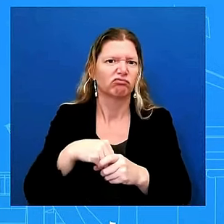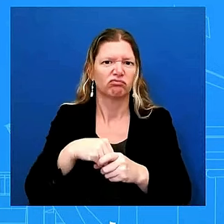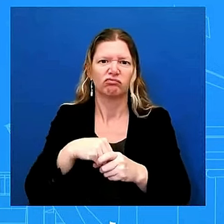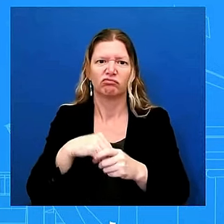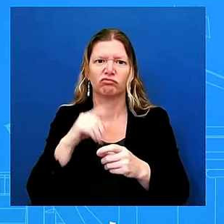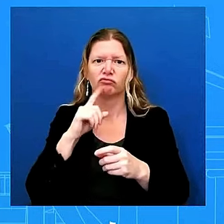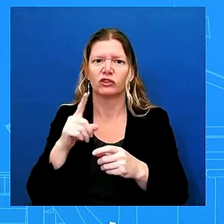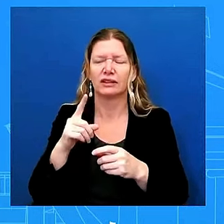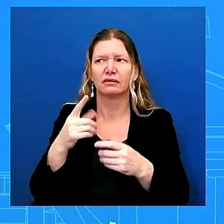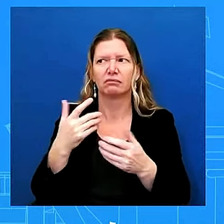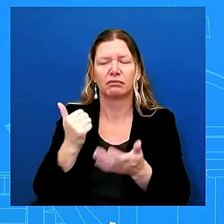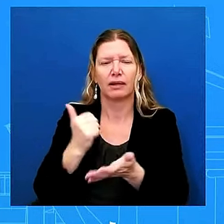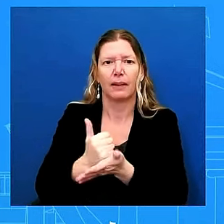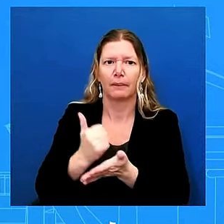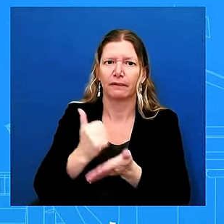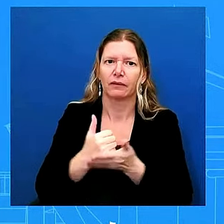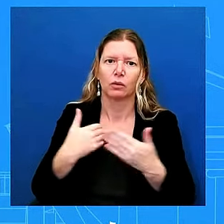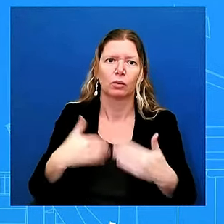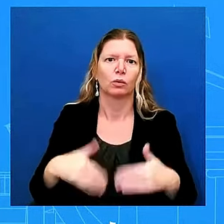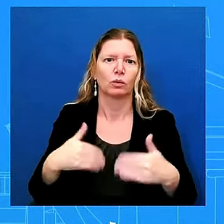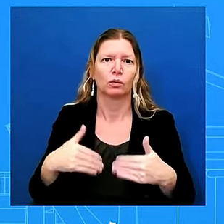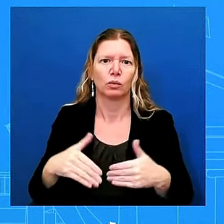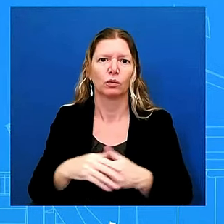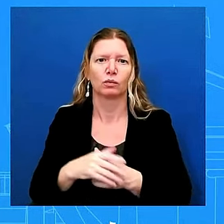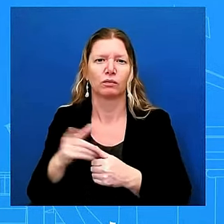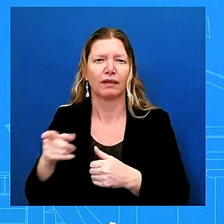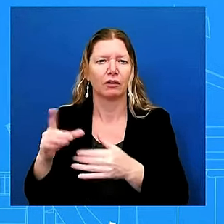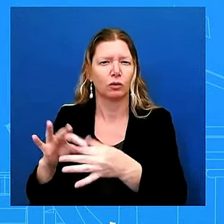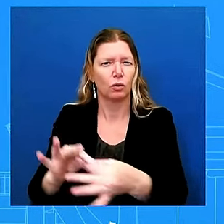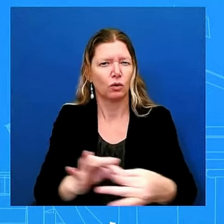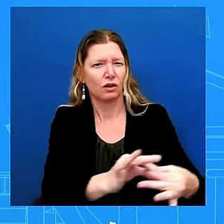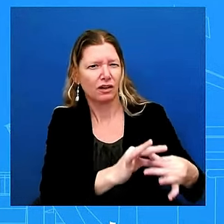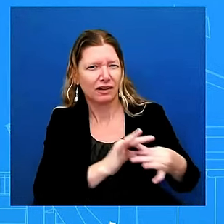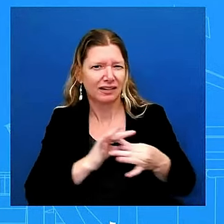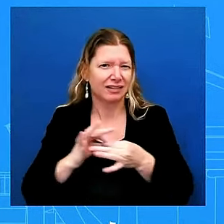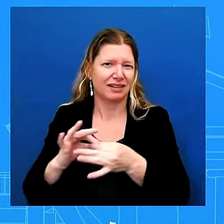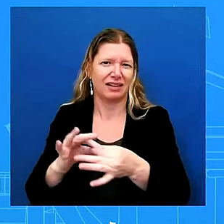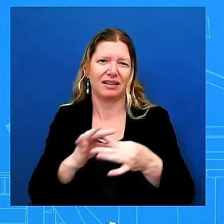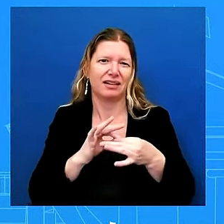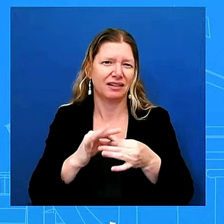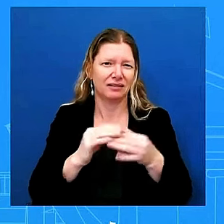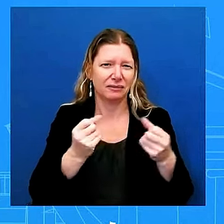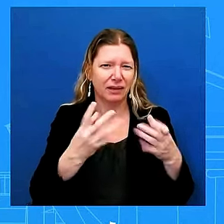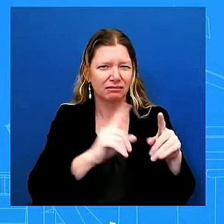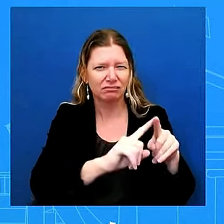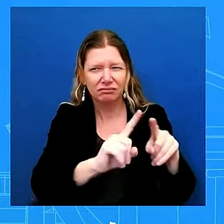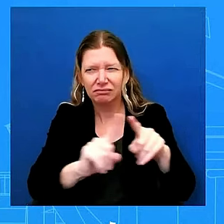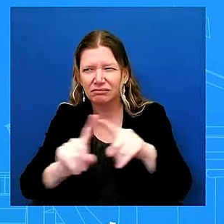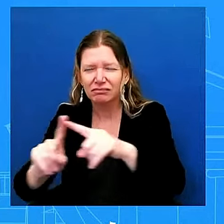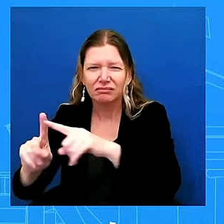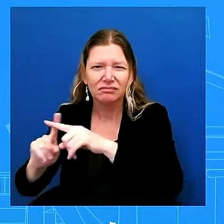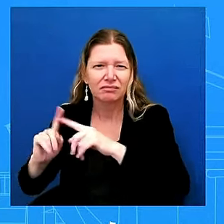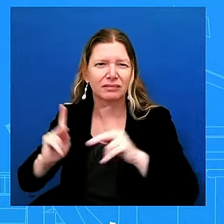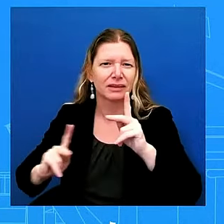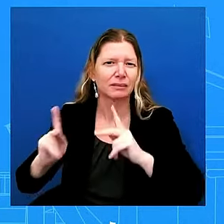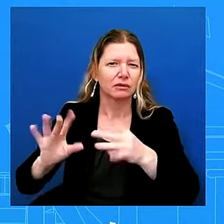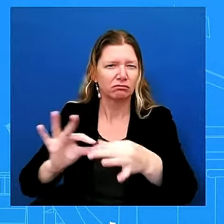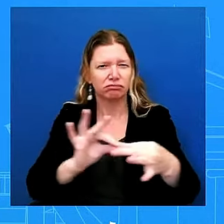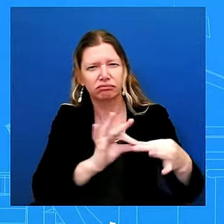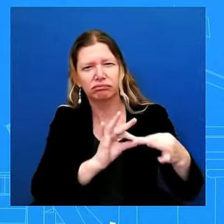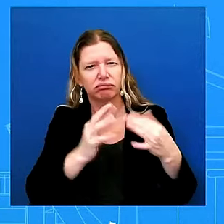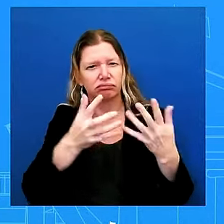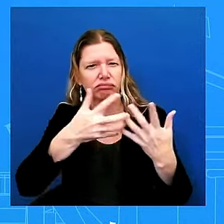orchestra of a wide-ranging federal response and that's something a lot of people don't understand what fema does is it